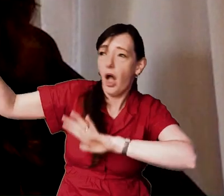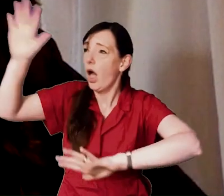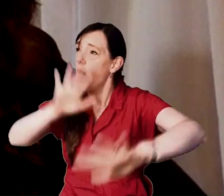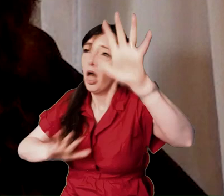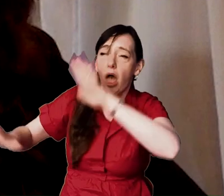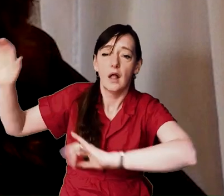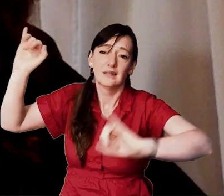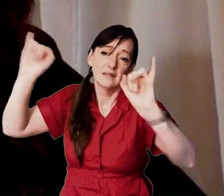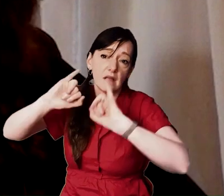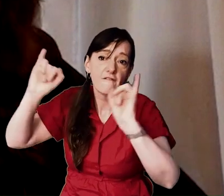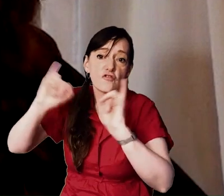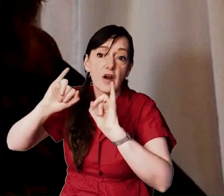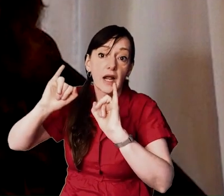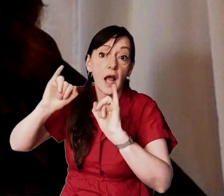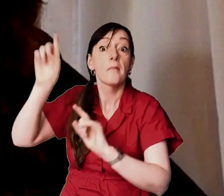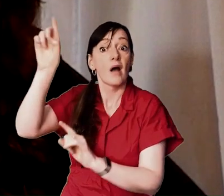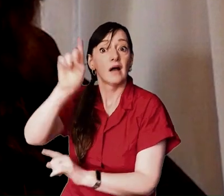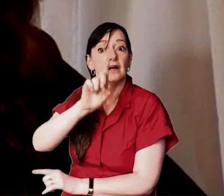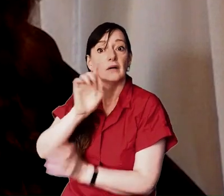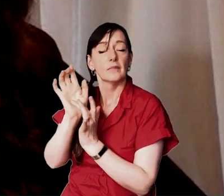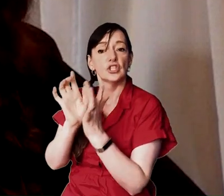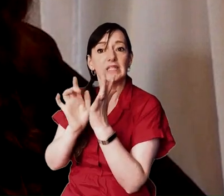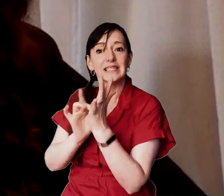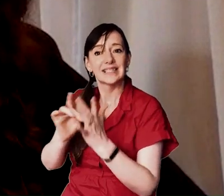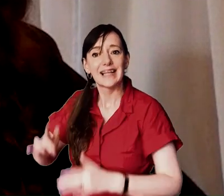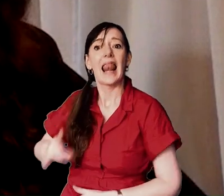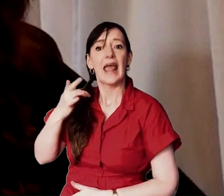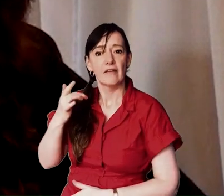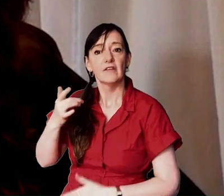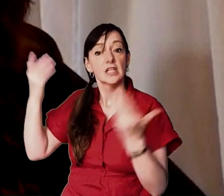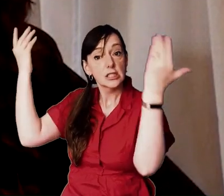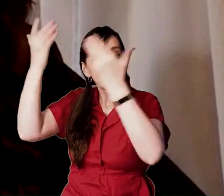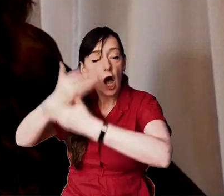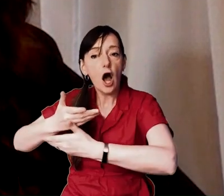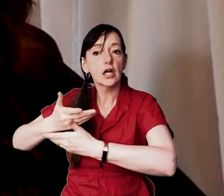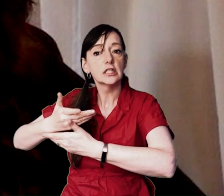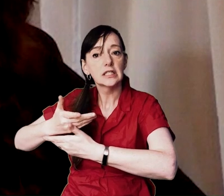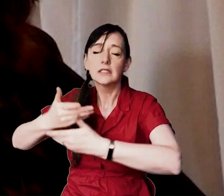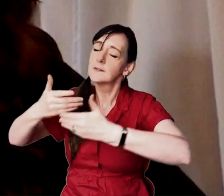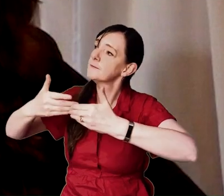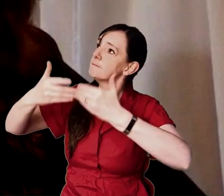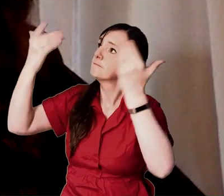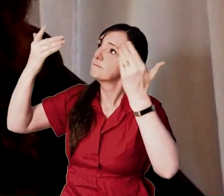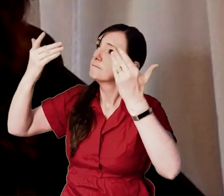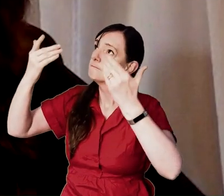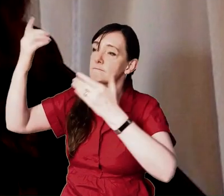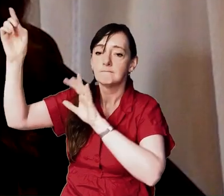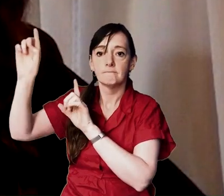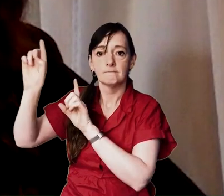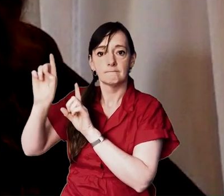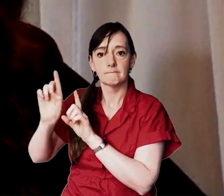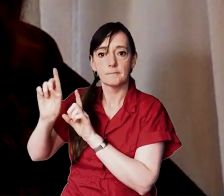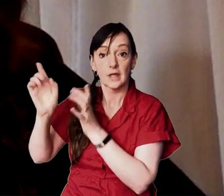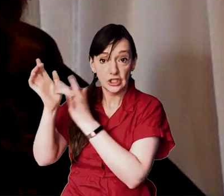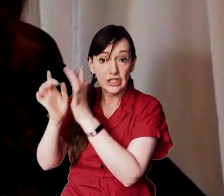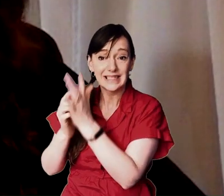lives the darkness is not the end if we have been given the living hope of his life now as jesus himself said